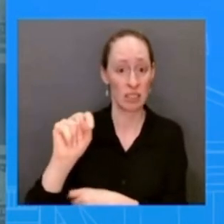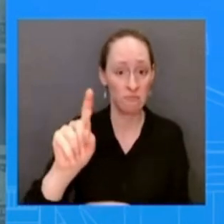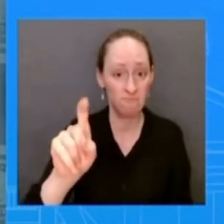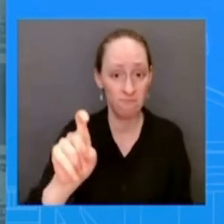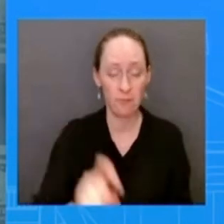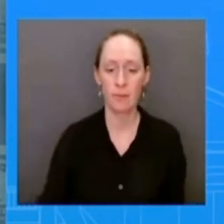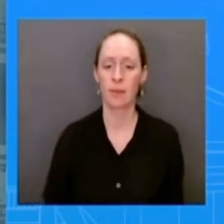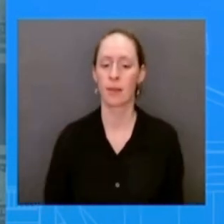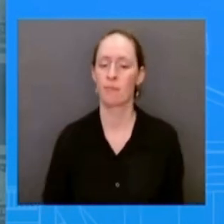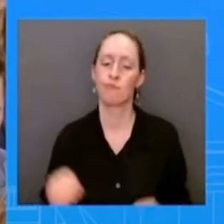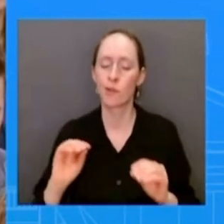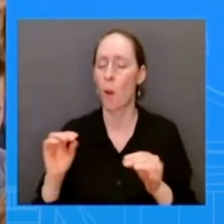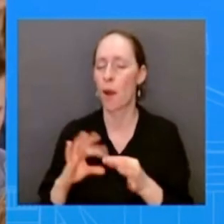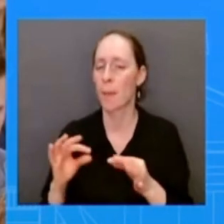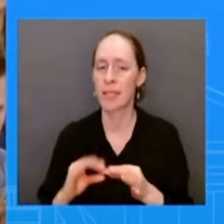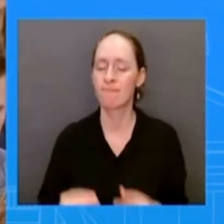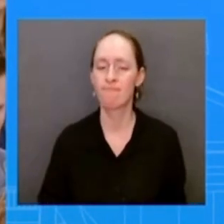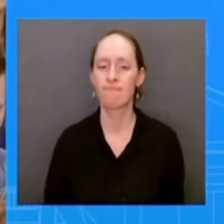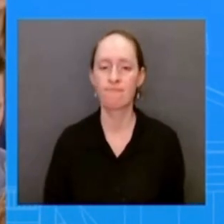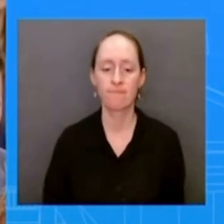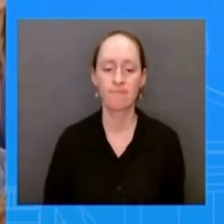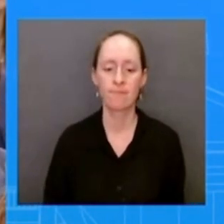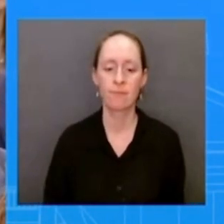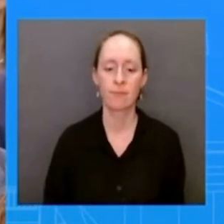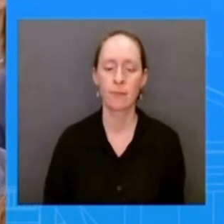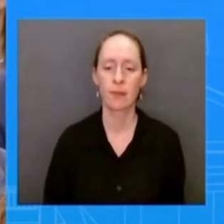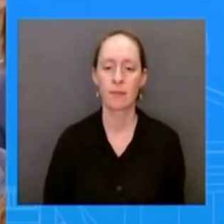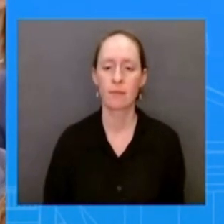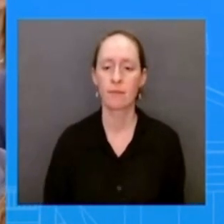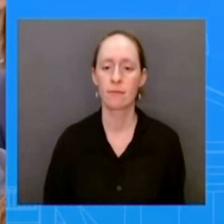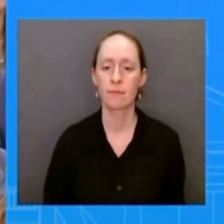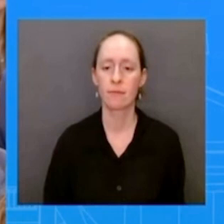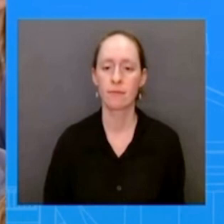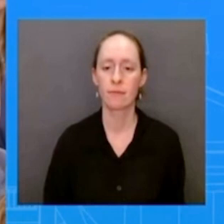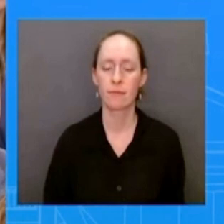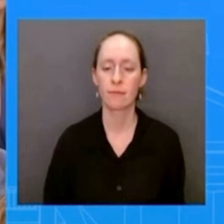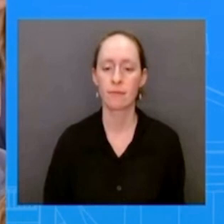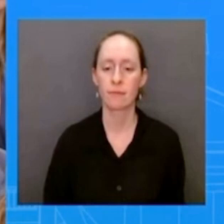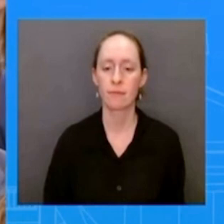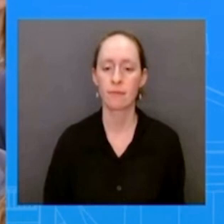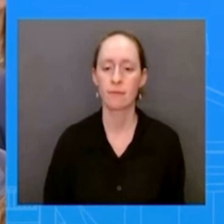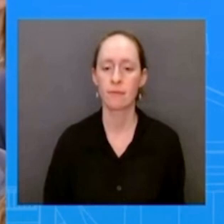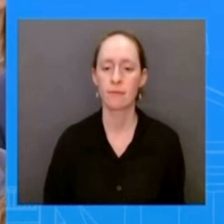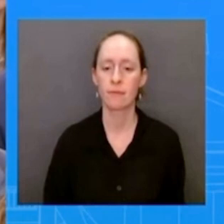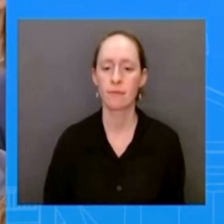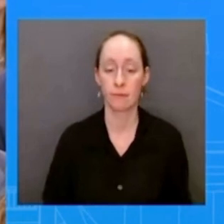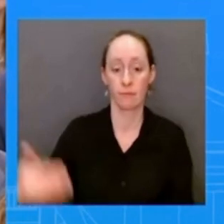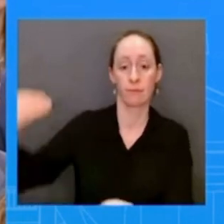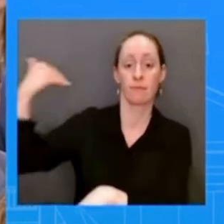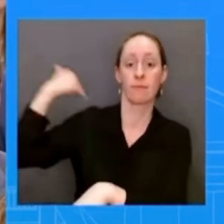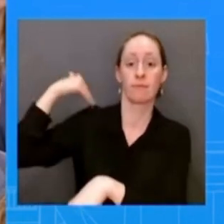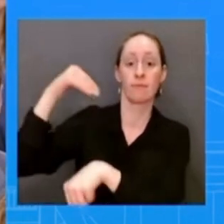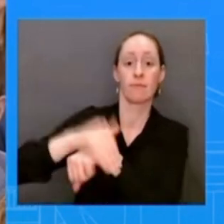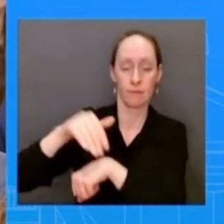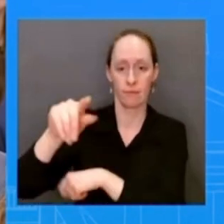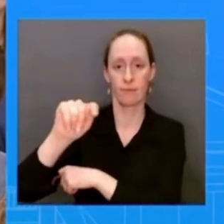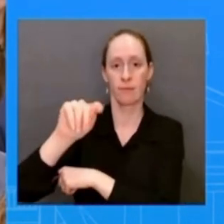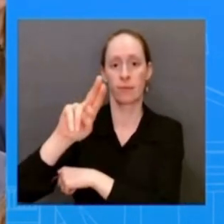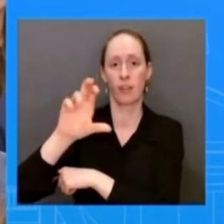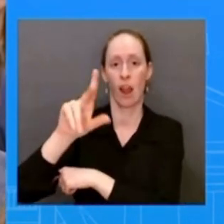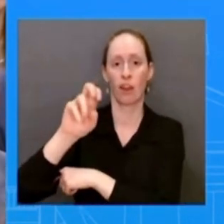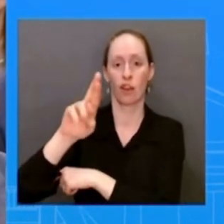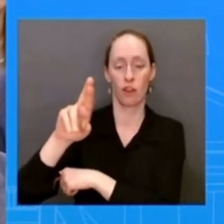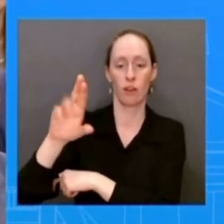cherry picked video surveillance from the january 6th insurrection severely downplaying the event of that day he said the mob was